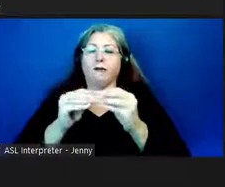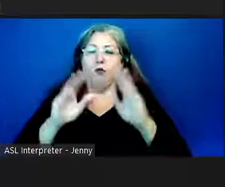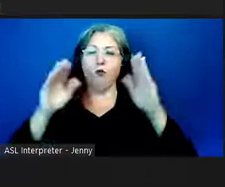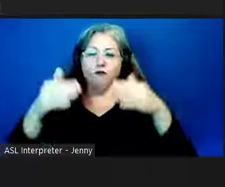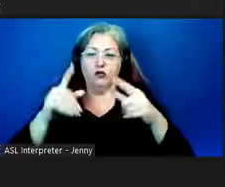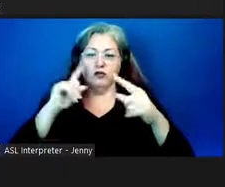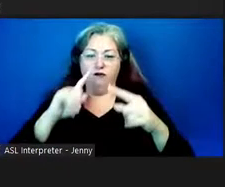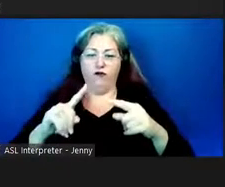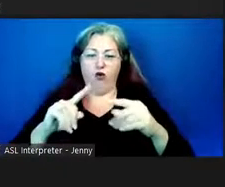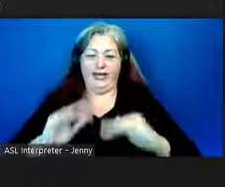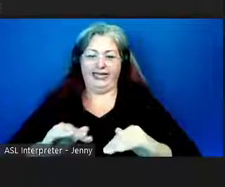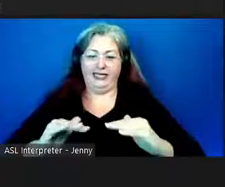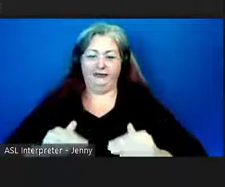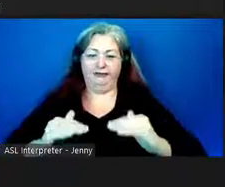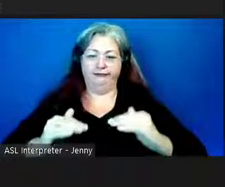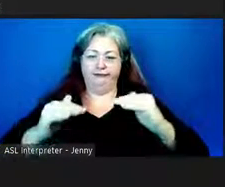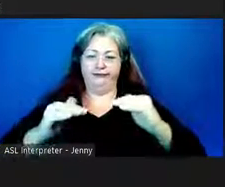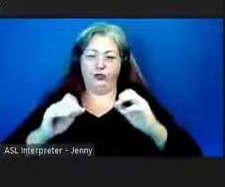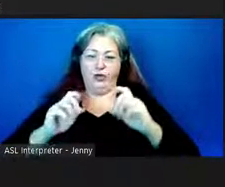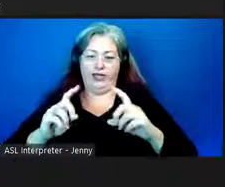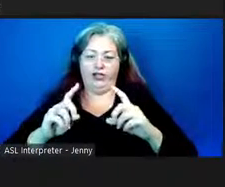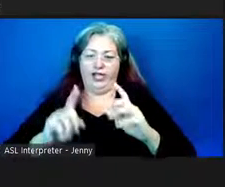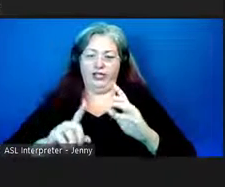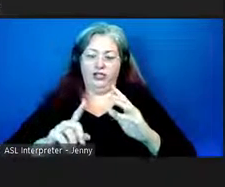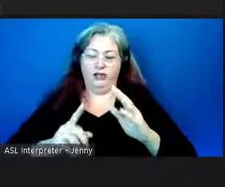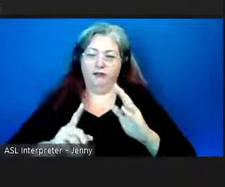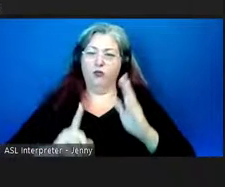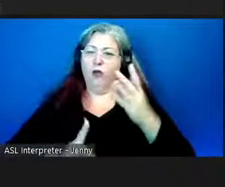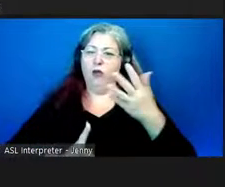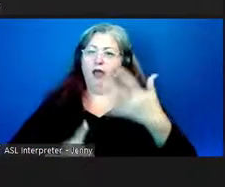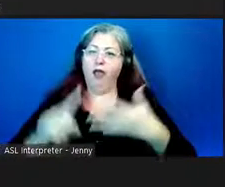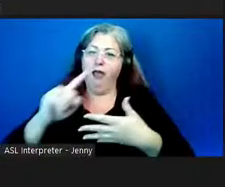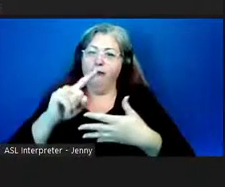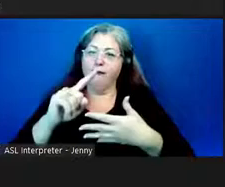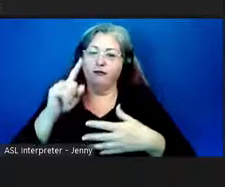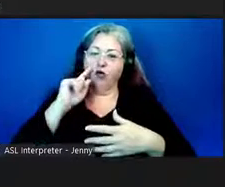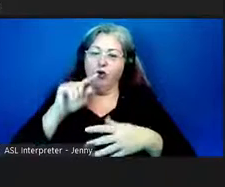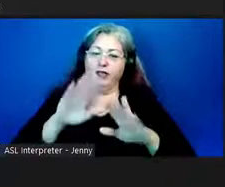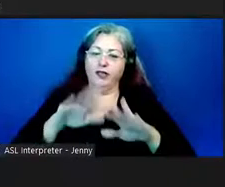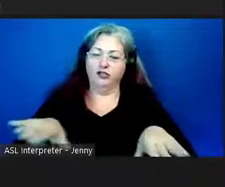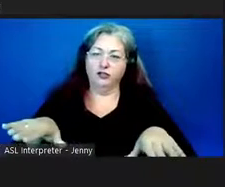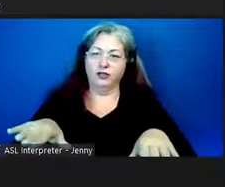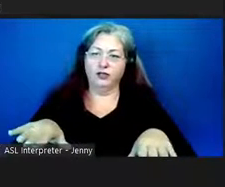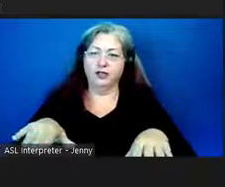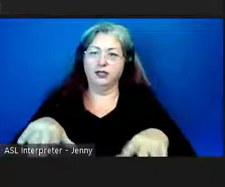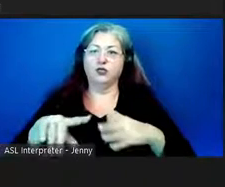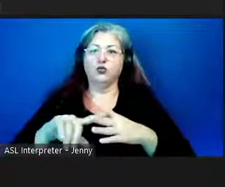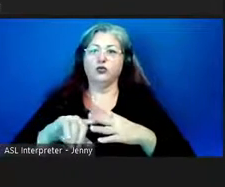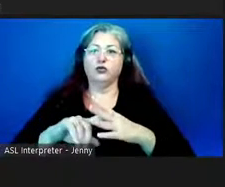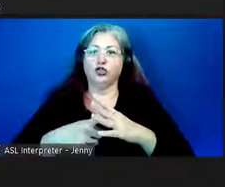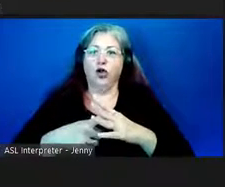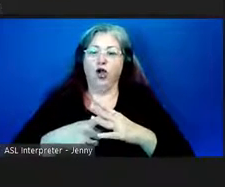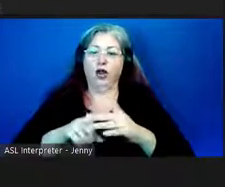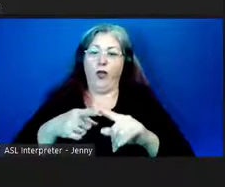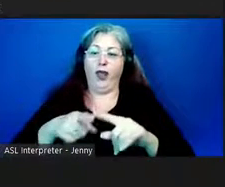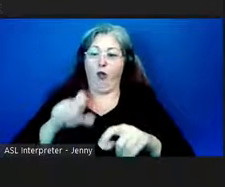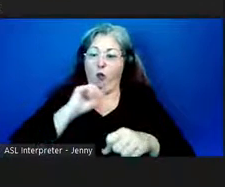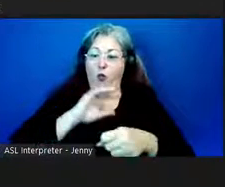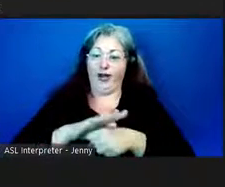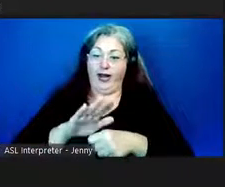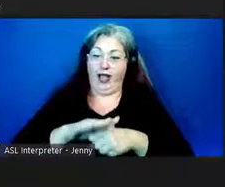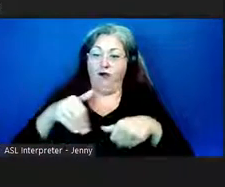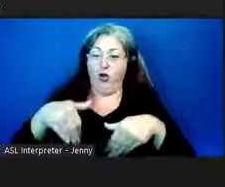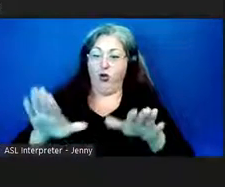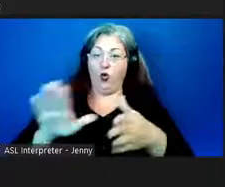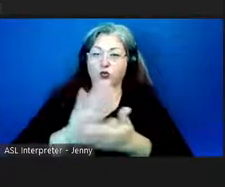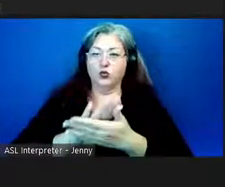getting an education to the Keiki from the time they were old enough to go to school